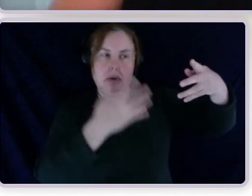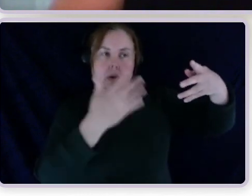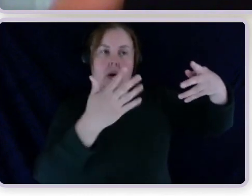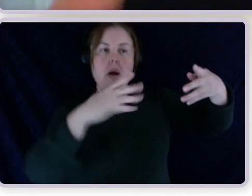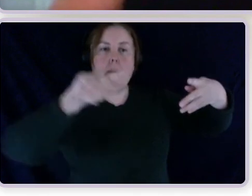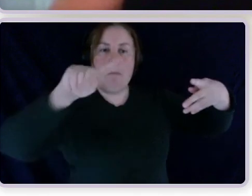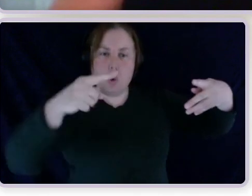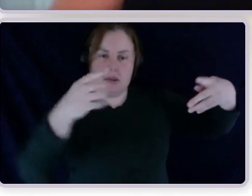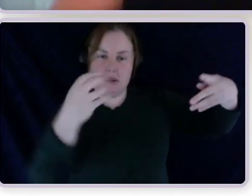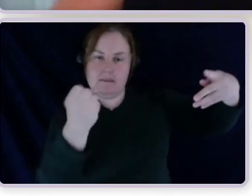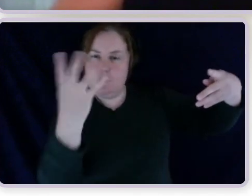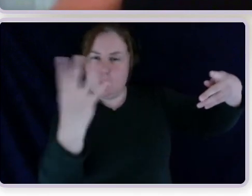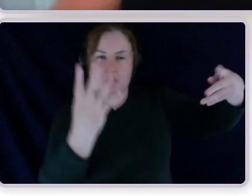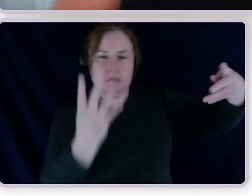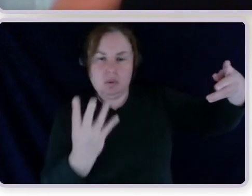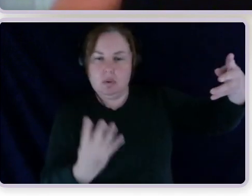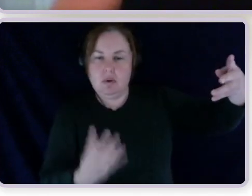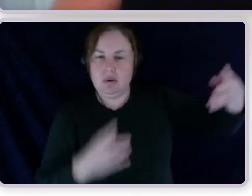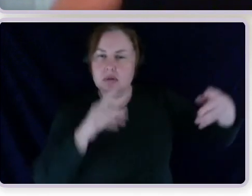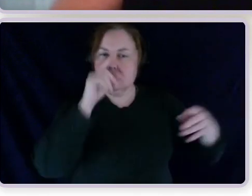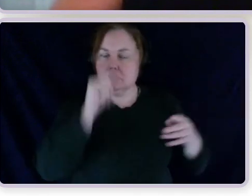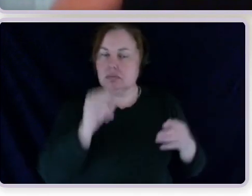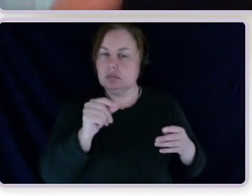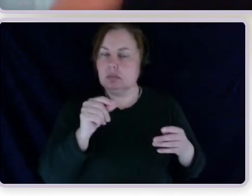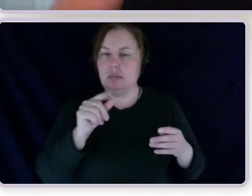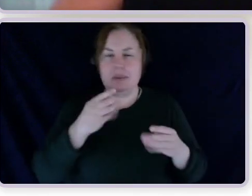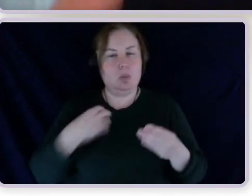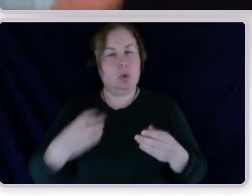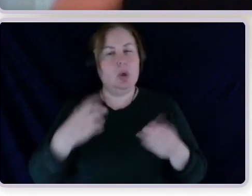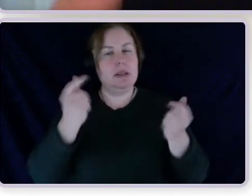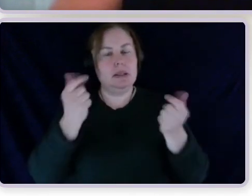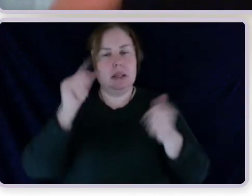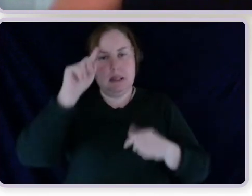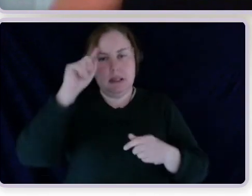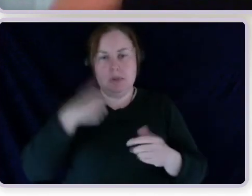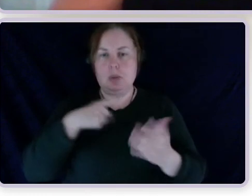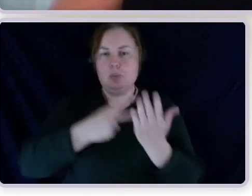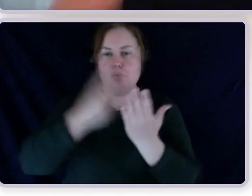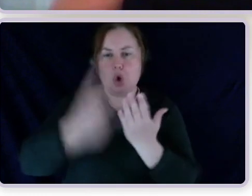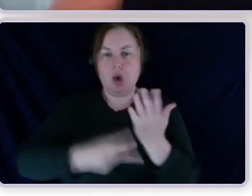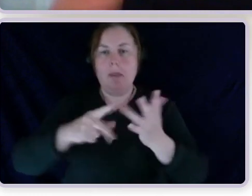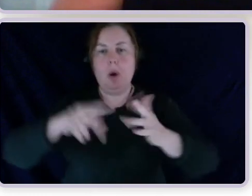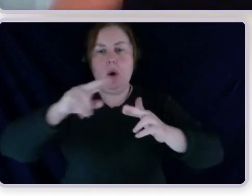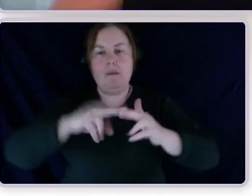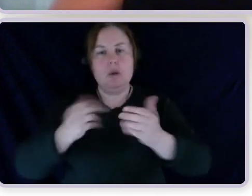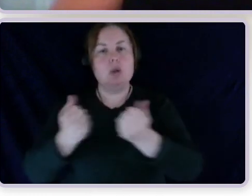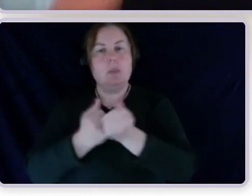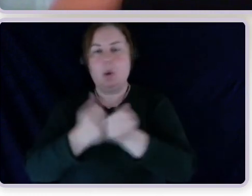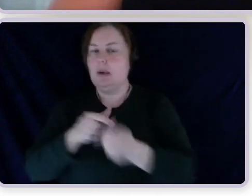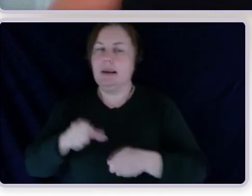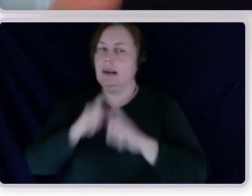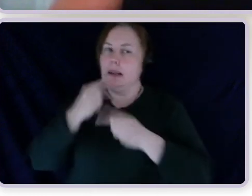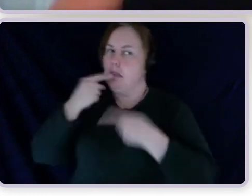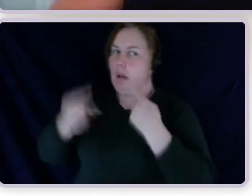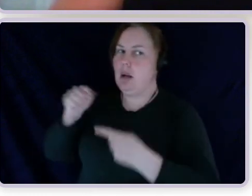easier to understand because often programmer support is one of the most tricky bits to explain to a client who's having trouble